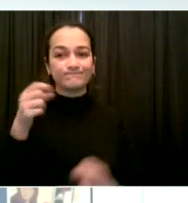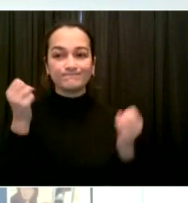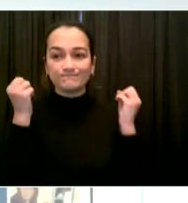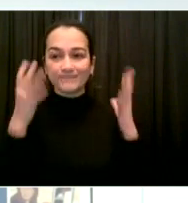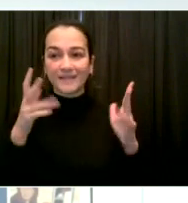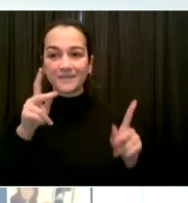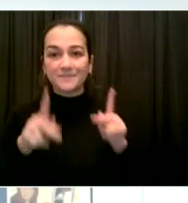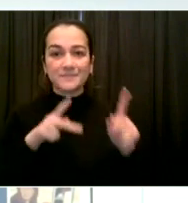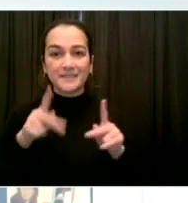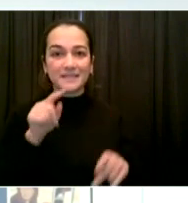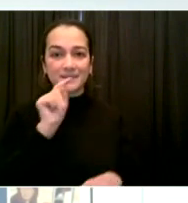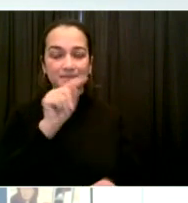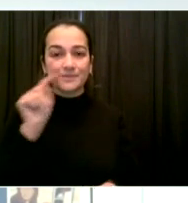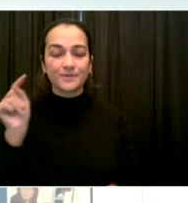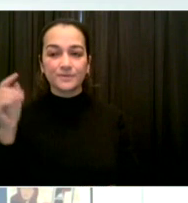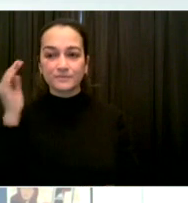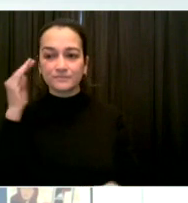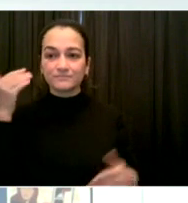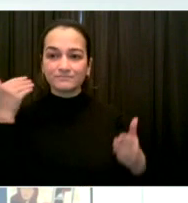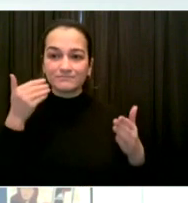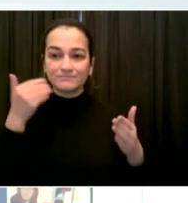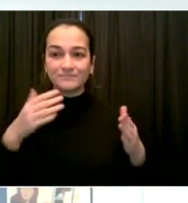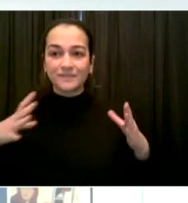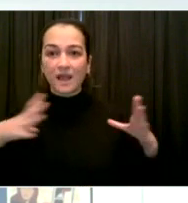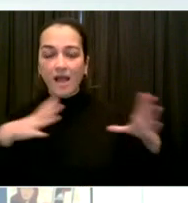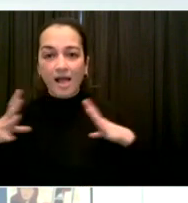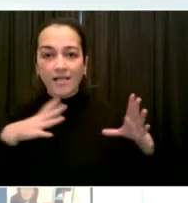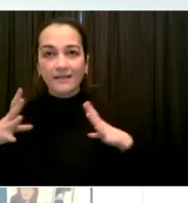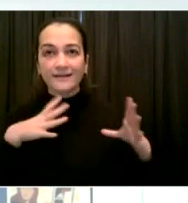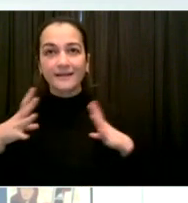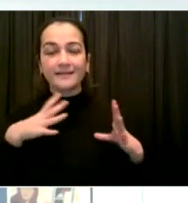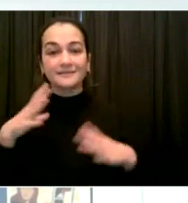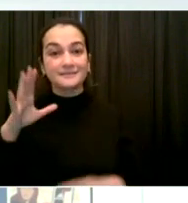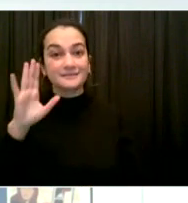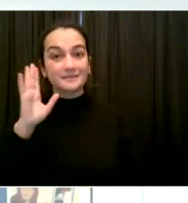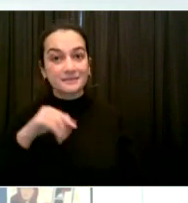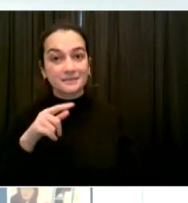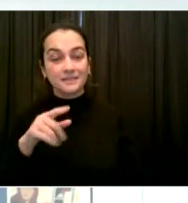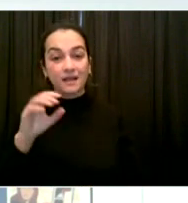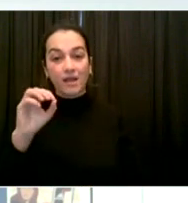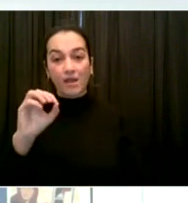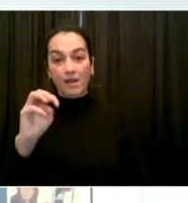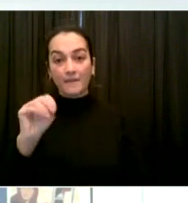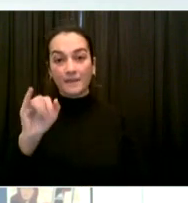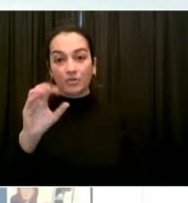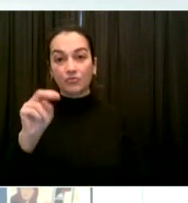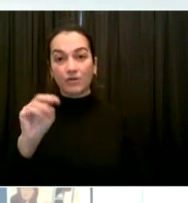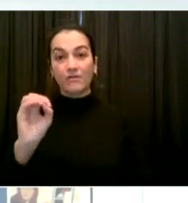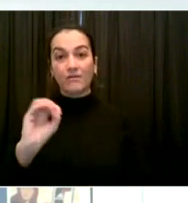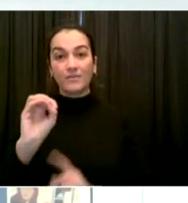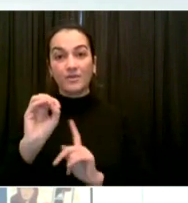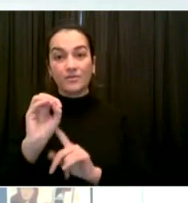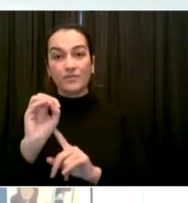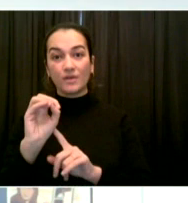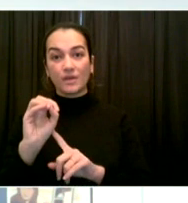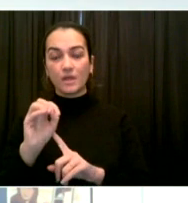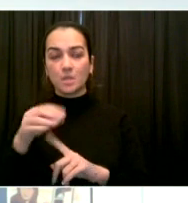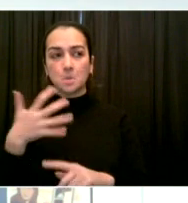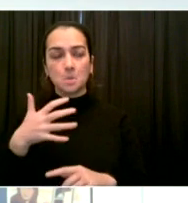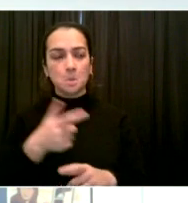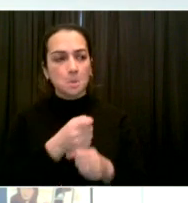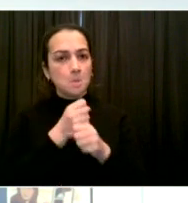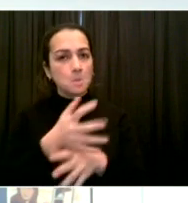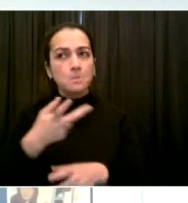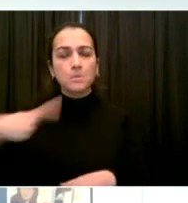Omicron has changed the landscape and led to anxiety and confusion. So here's my best advice about navigating the